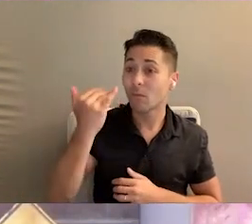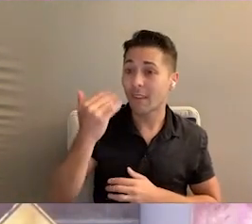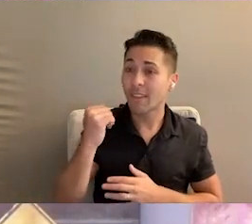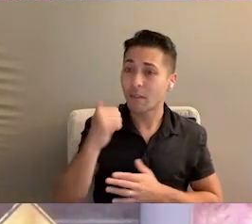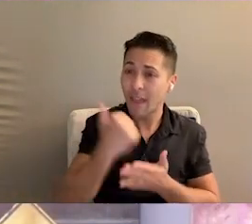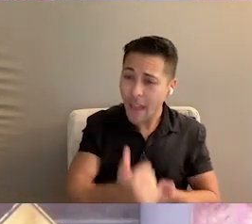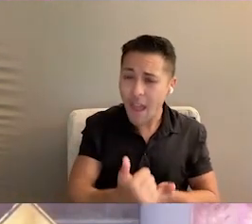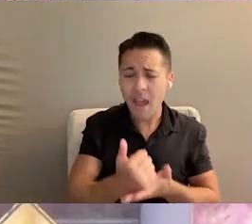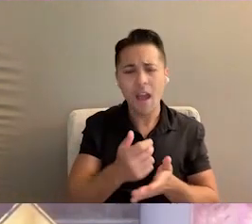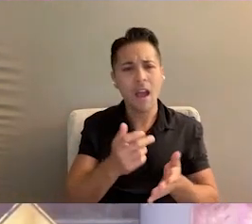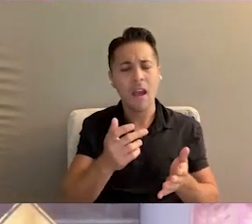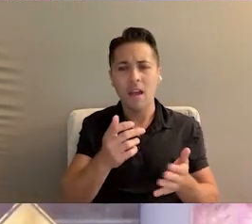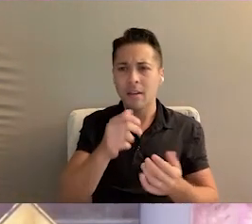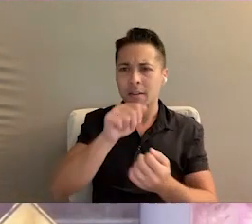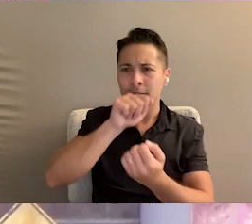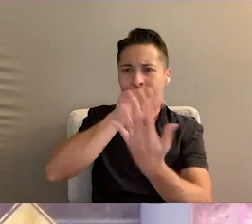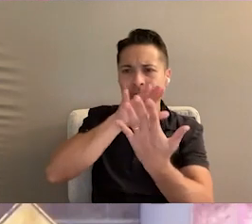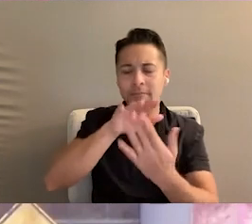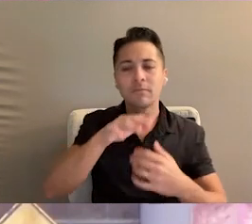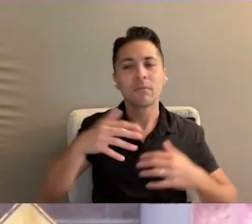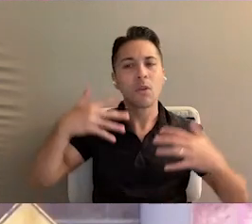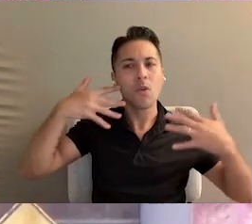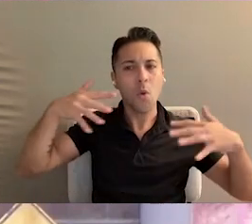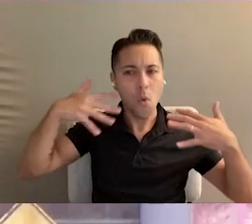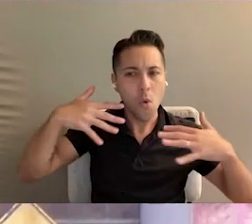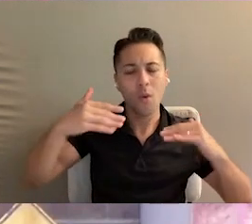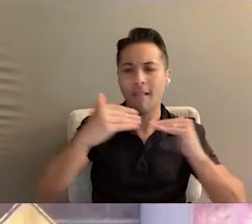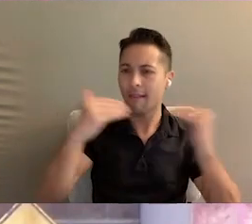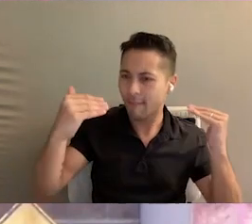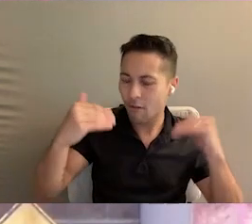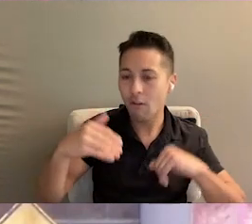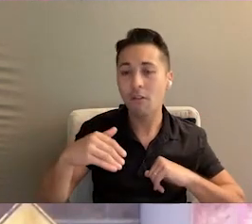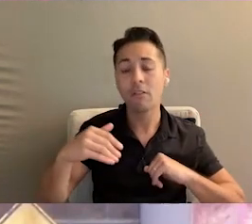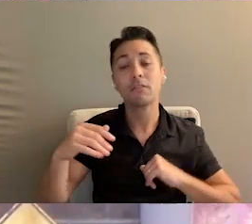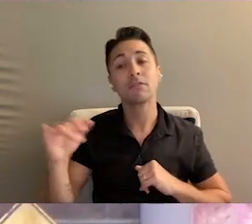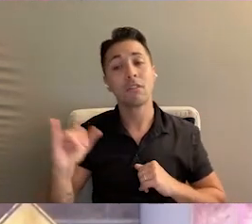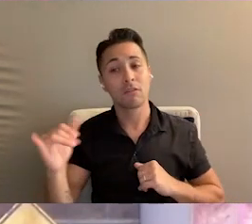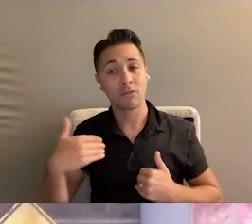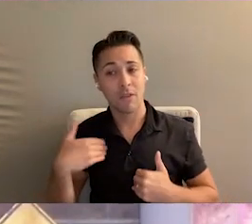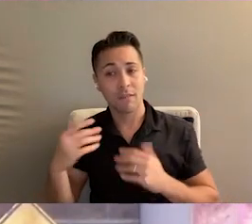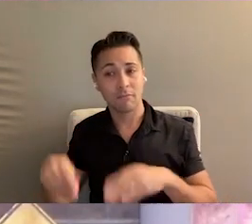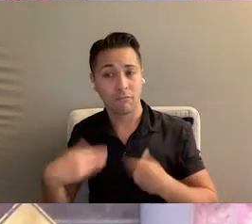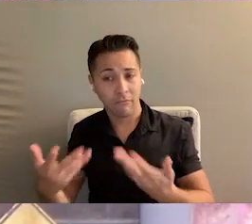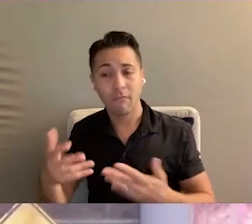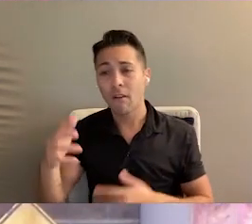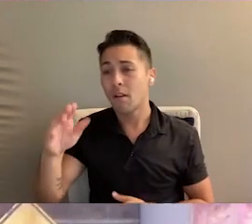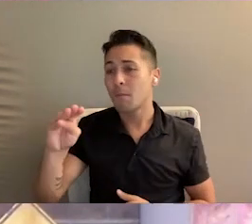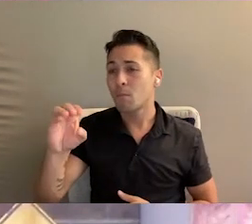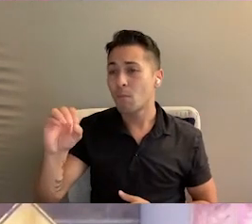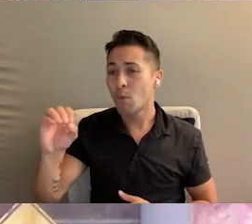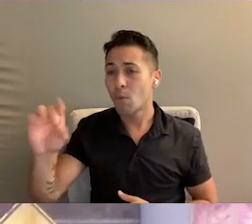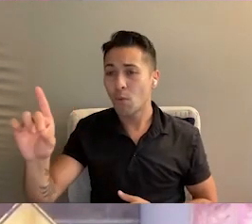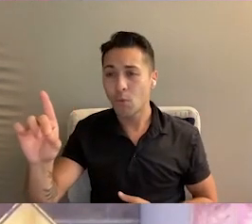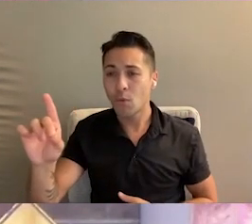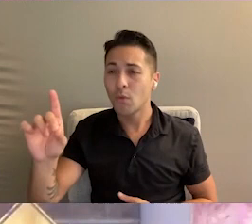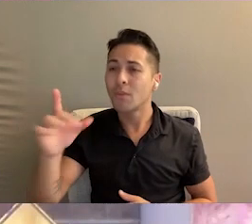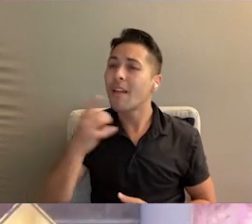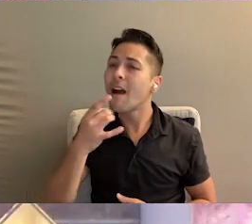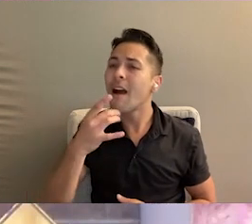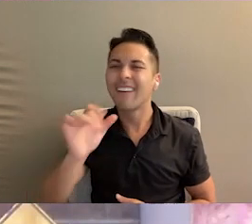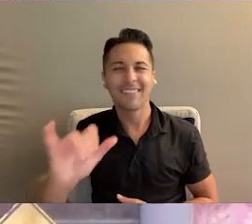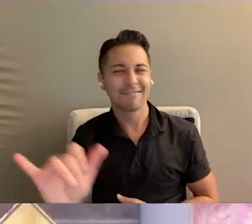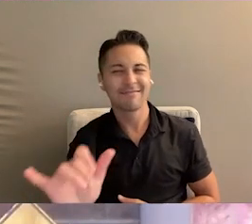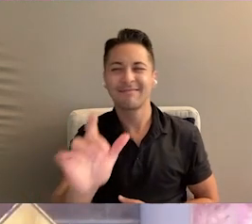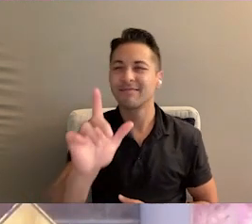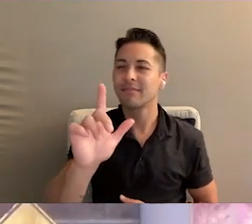To help address noise levels and sensory needs. We also provided mood lighting like